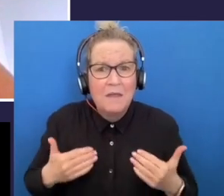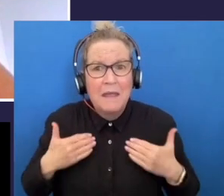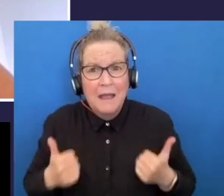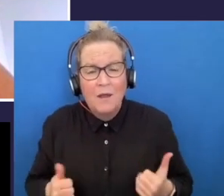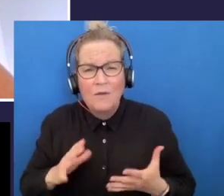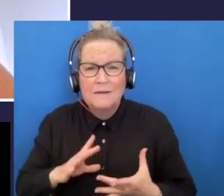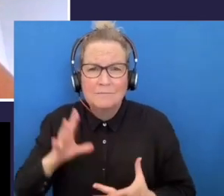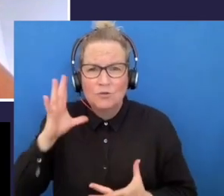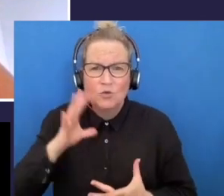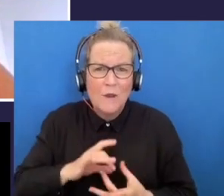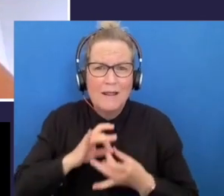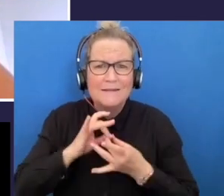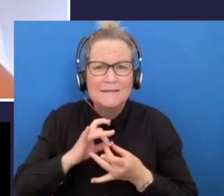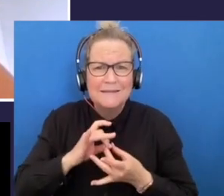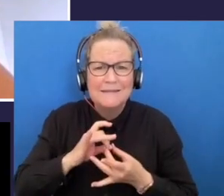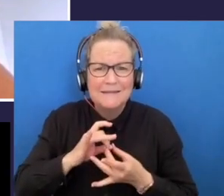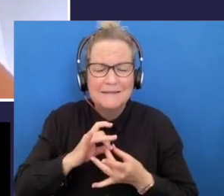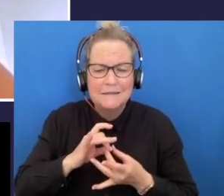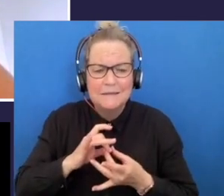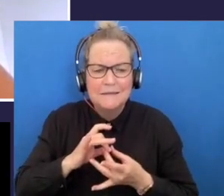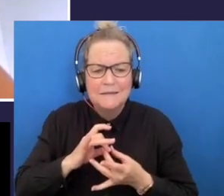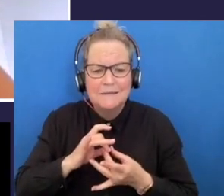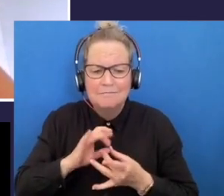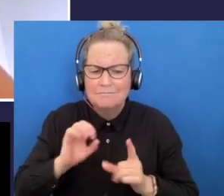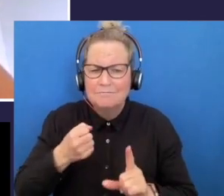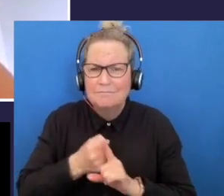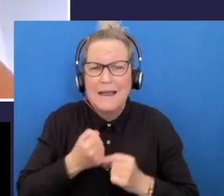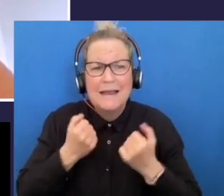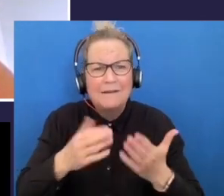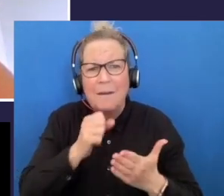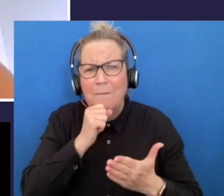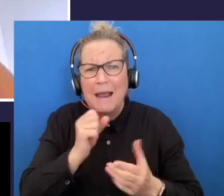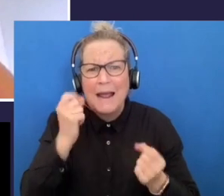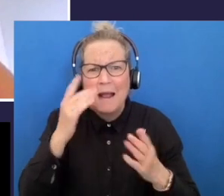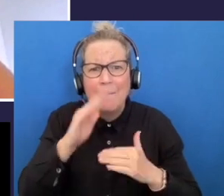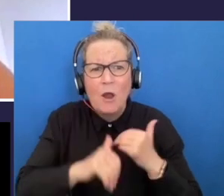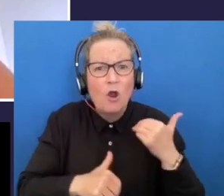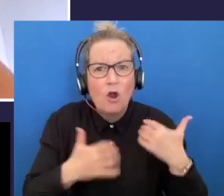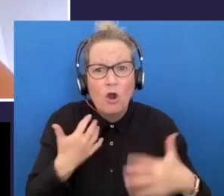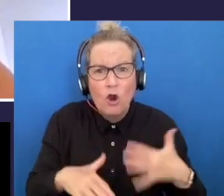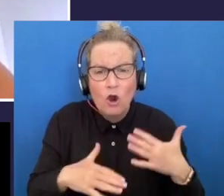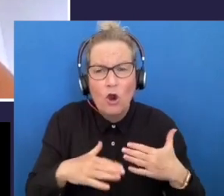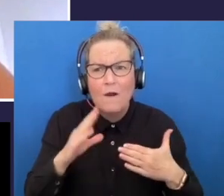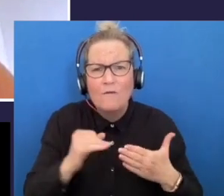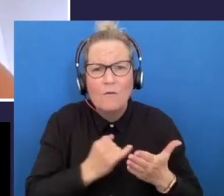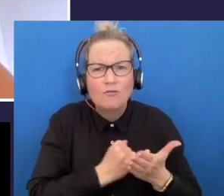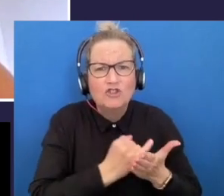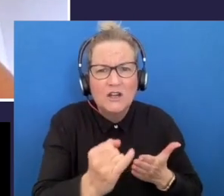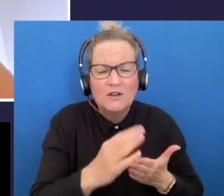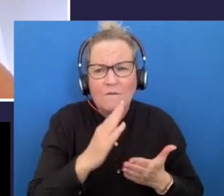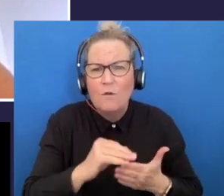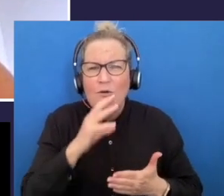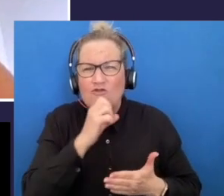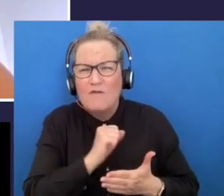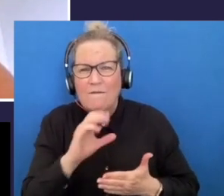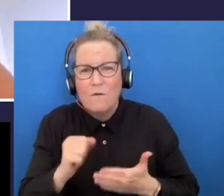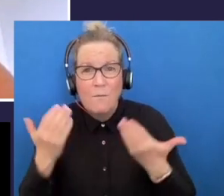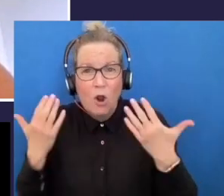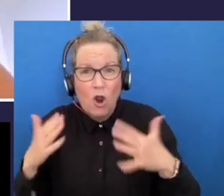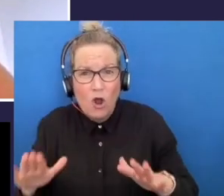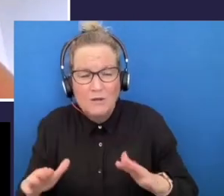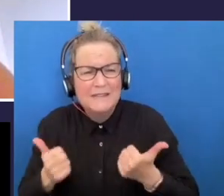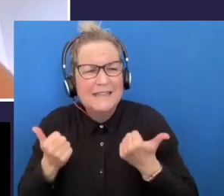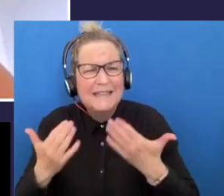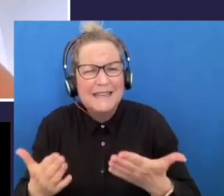families and give men an understanding of the hurt which may come from rejection grief and loss and aims to equip men with the